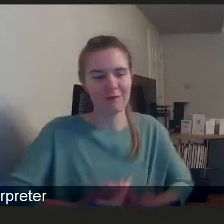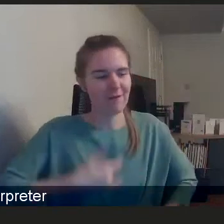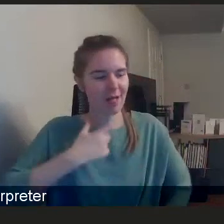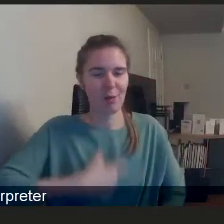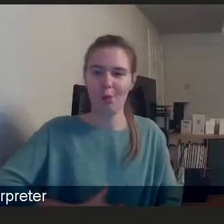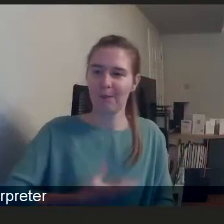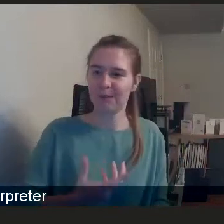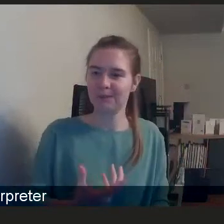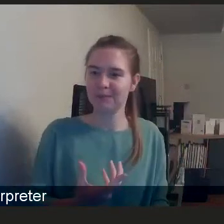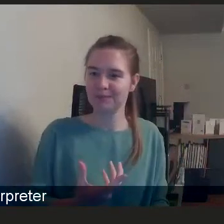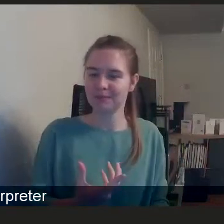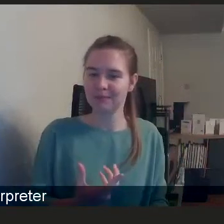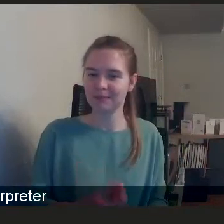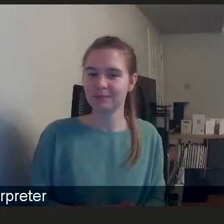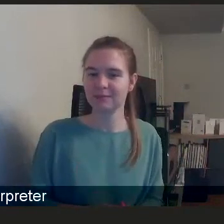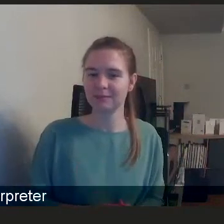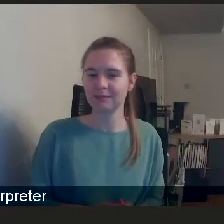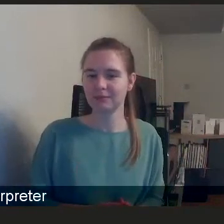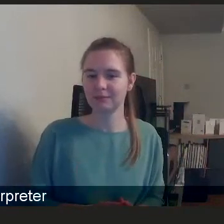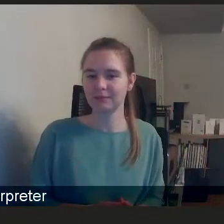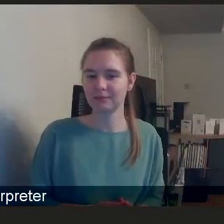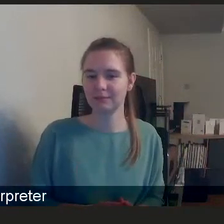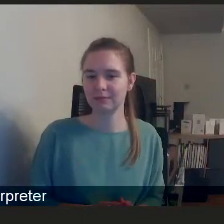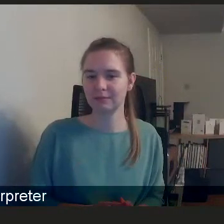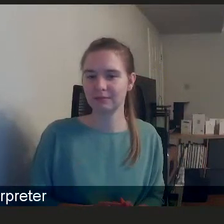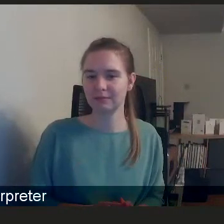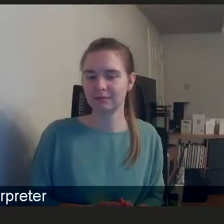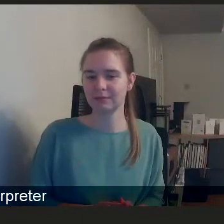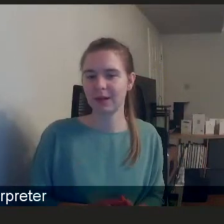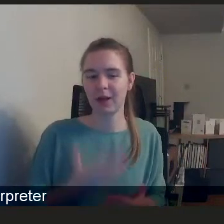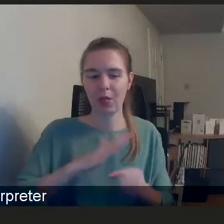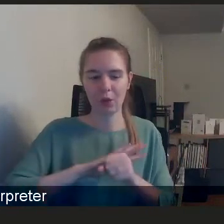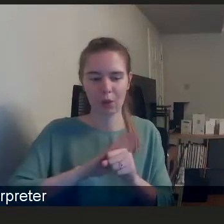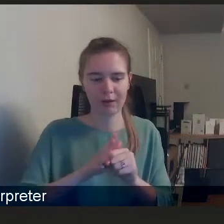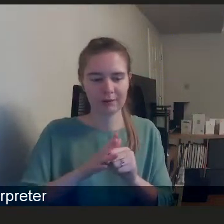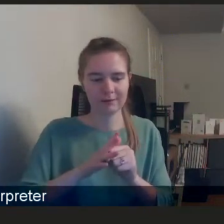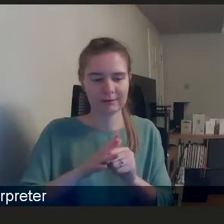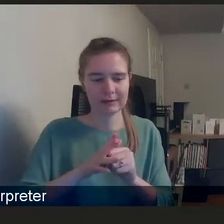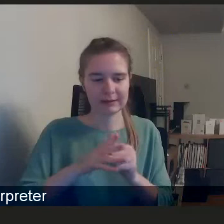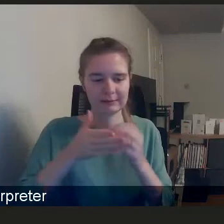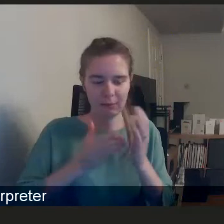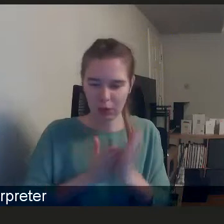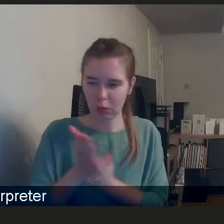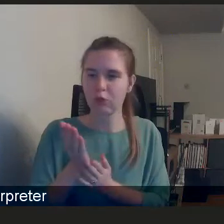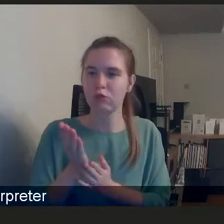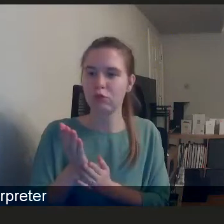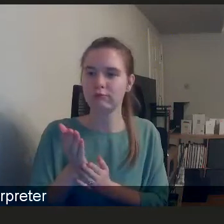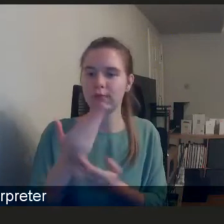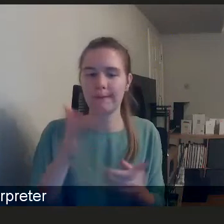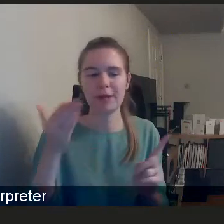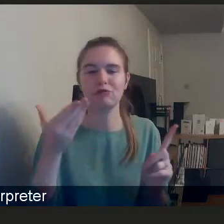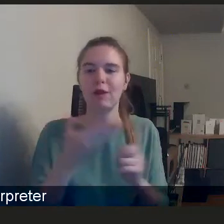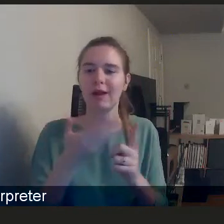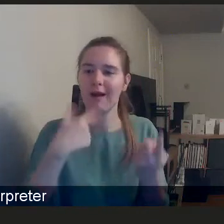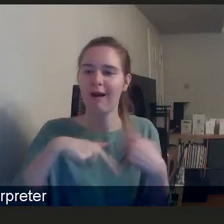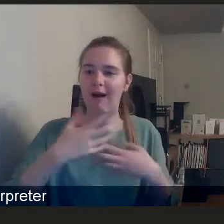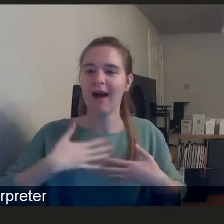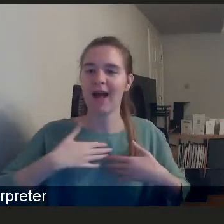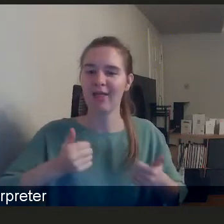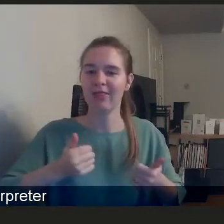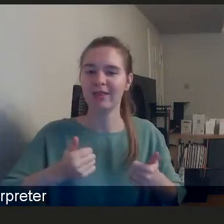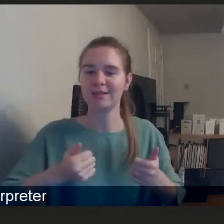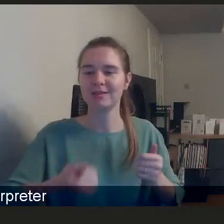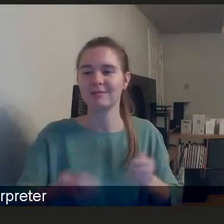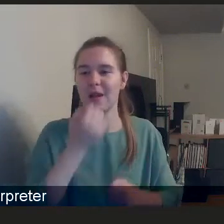um, we have come out of this pandemic recognizing that our health is our number one